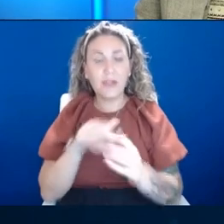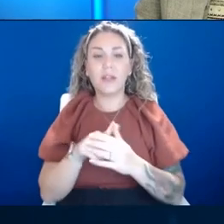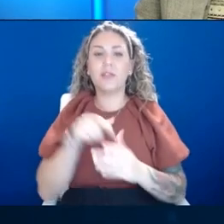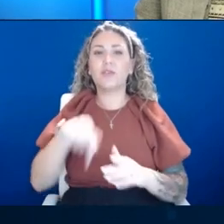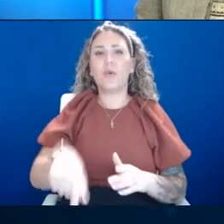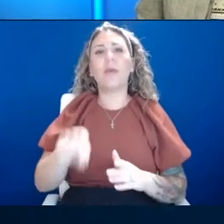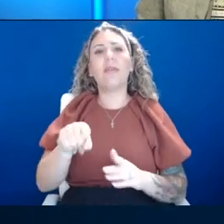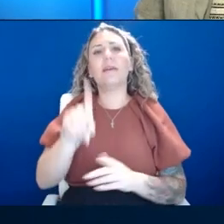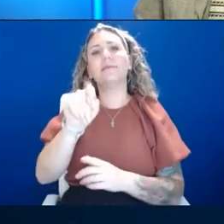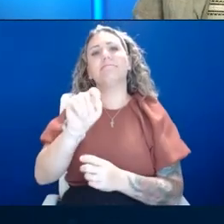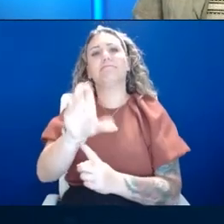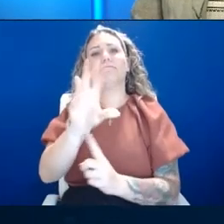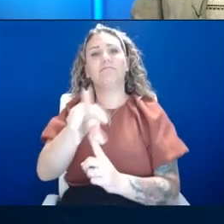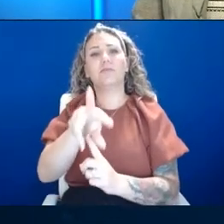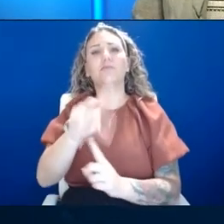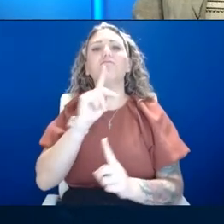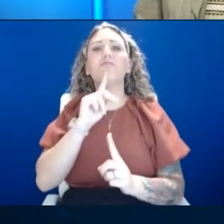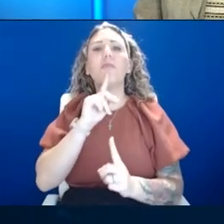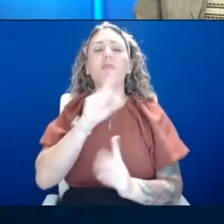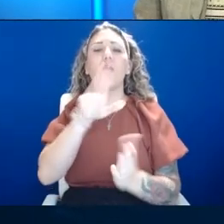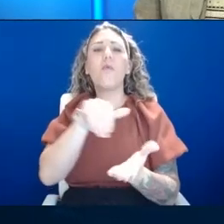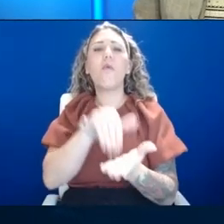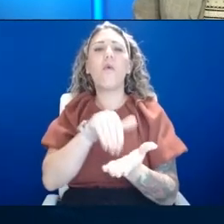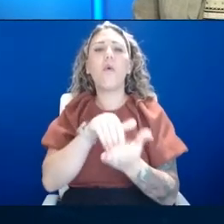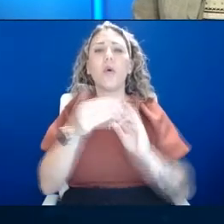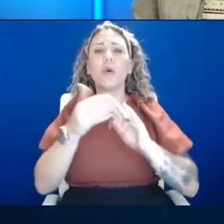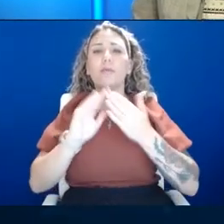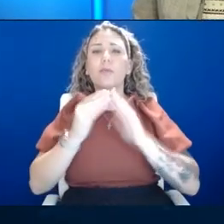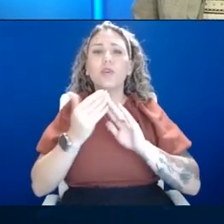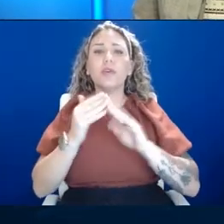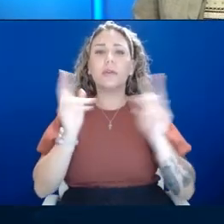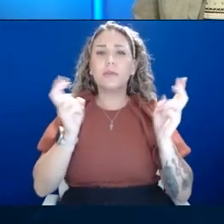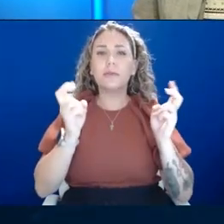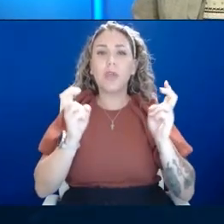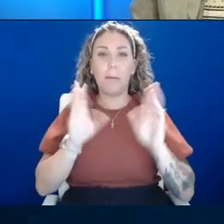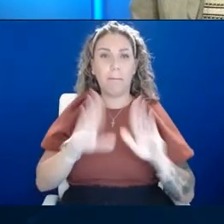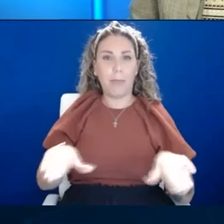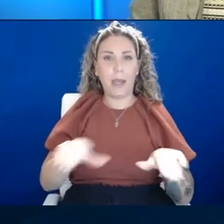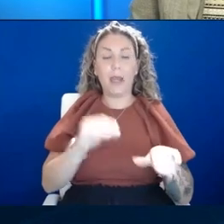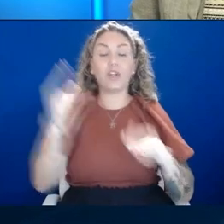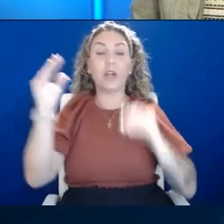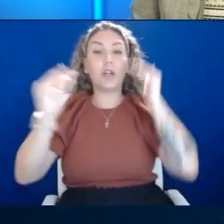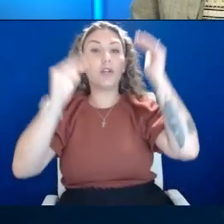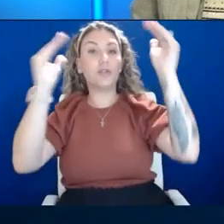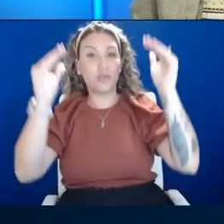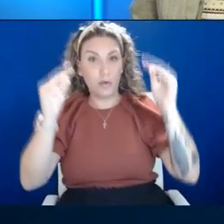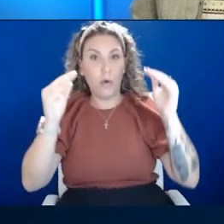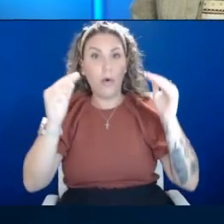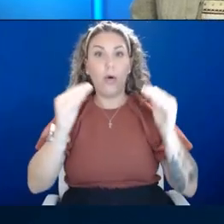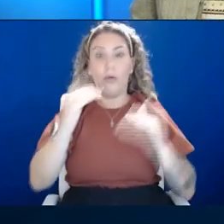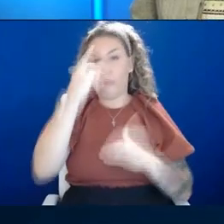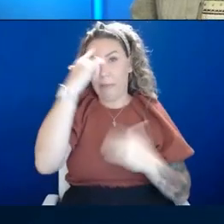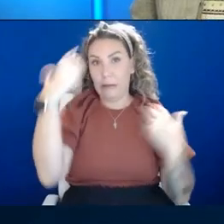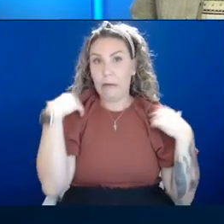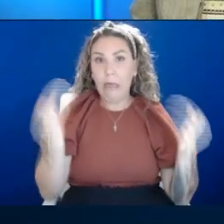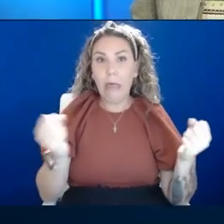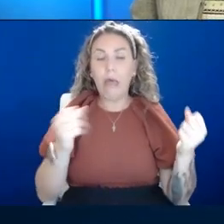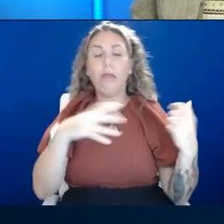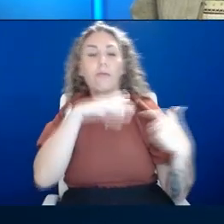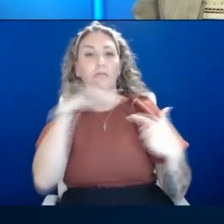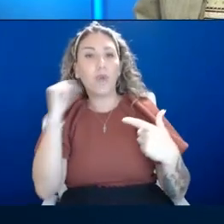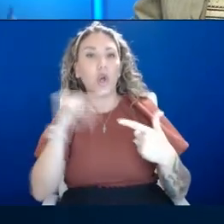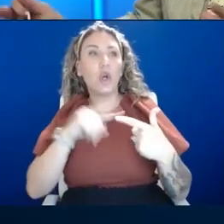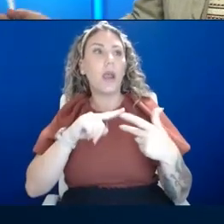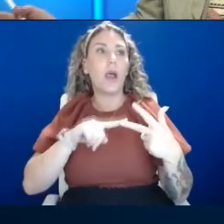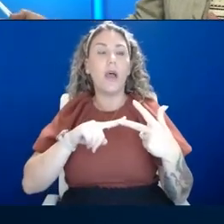address core community issues like pediatric and adult mental health, burnout, violence and homelessness in Kansas City.